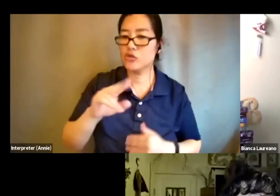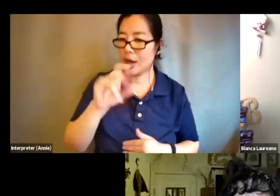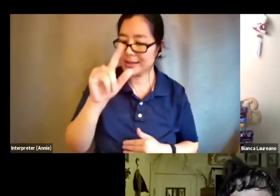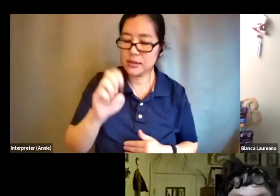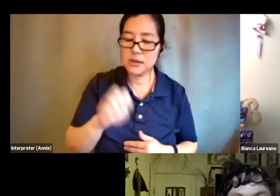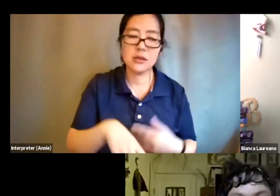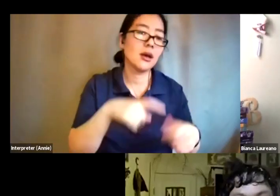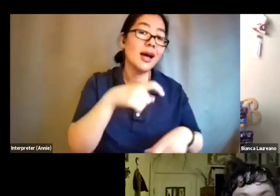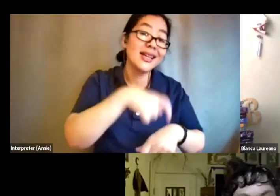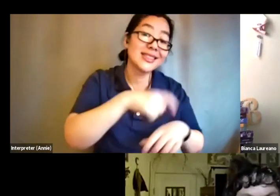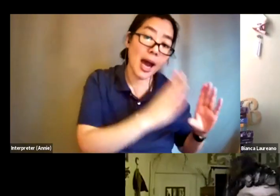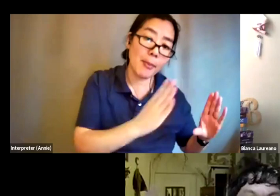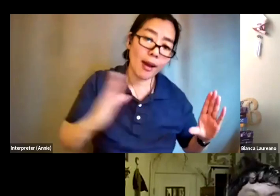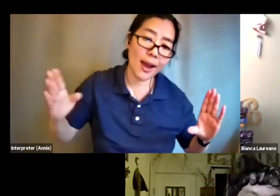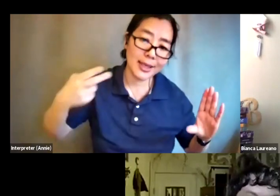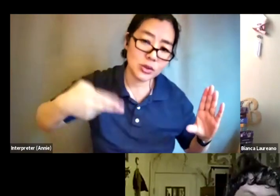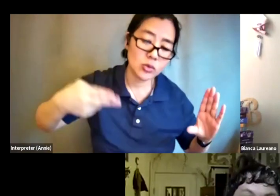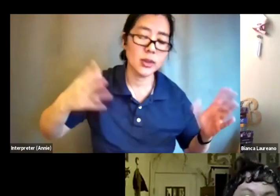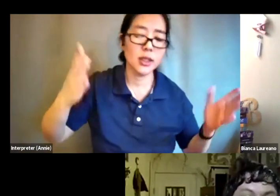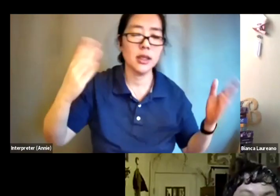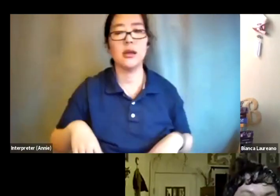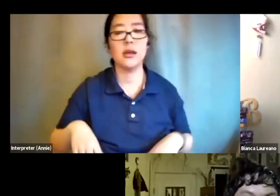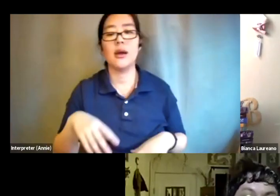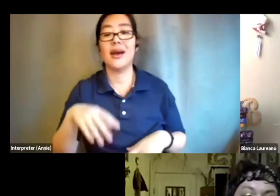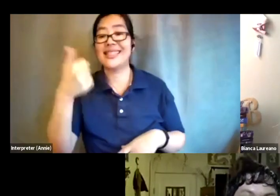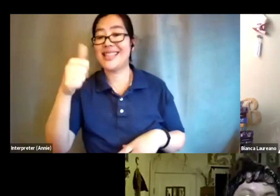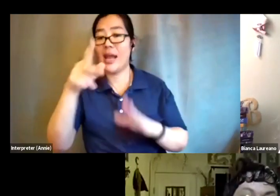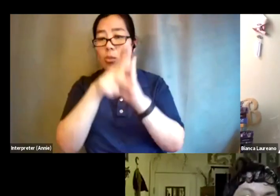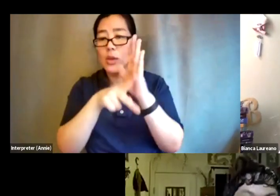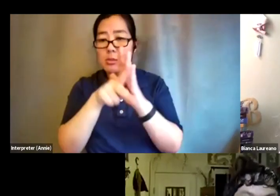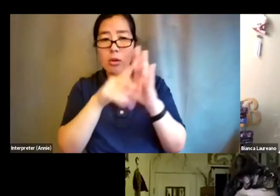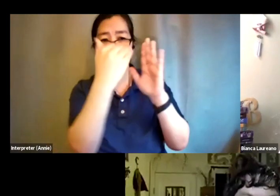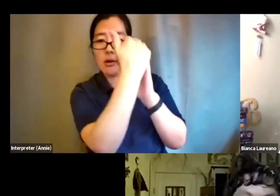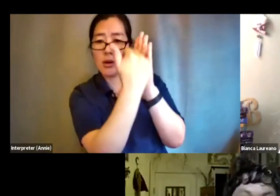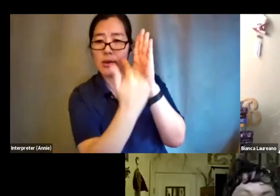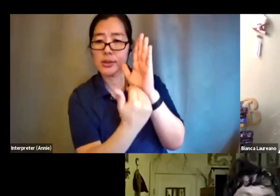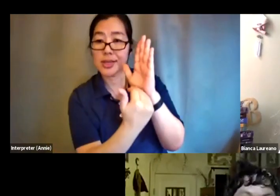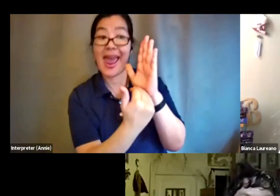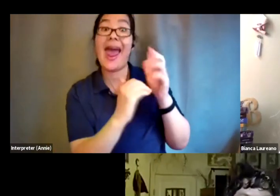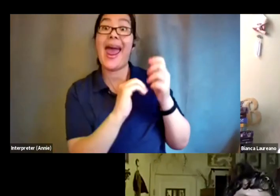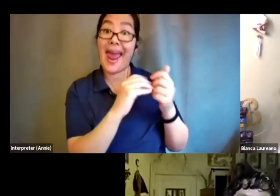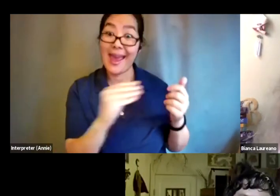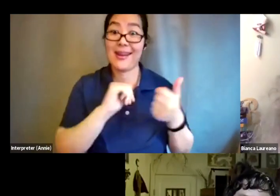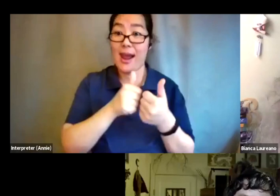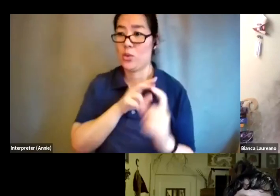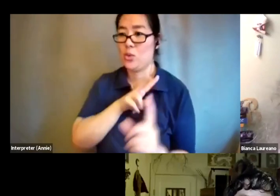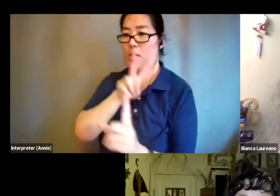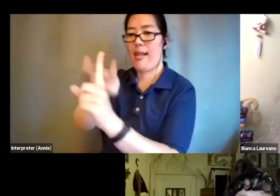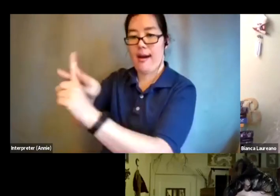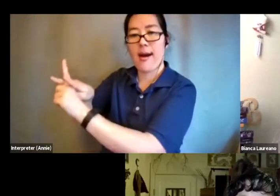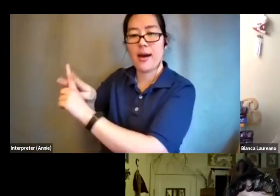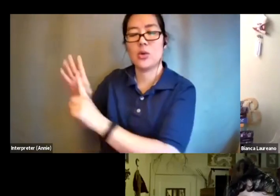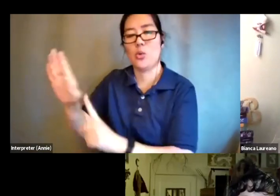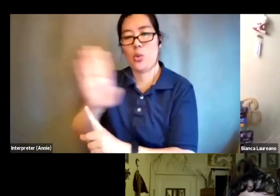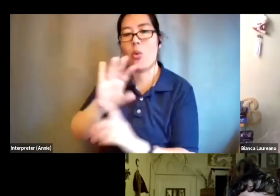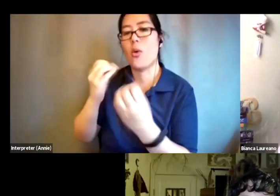disability justice and then how to bring those more into people's activism and organizing as well amazing thank